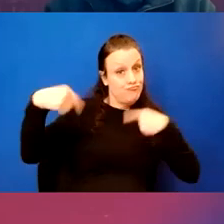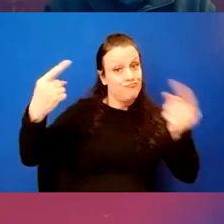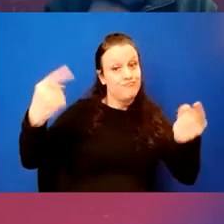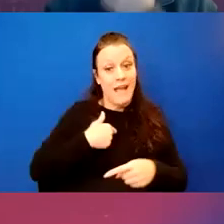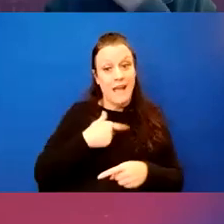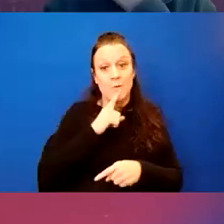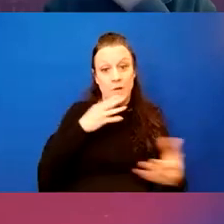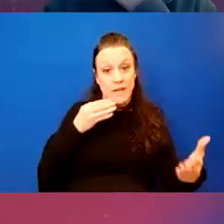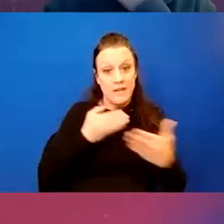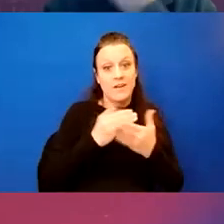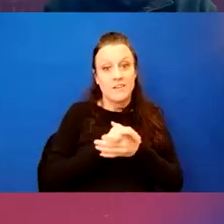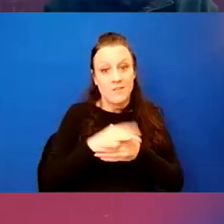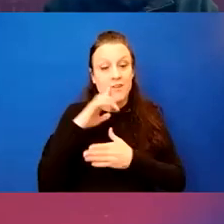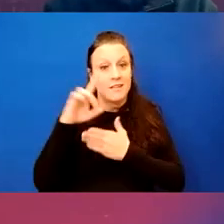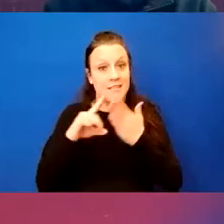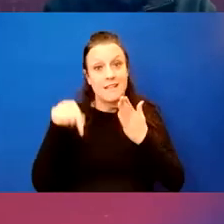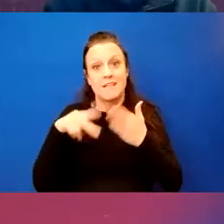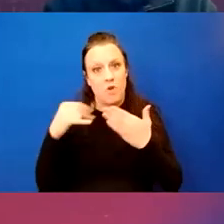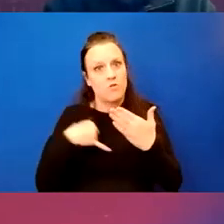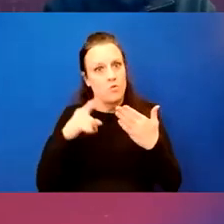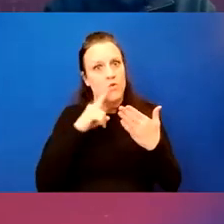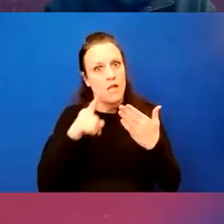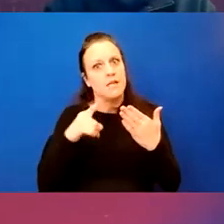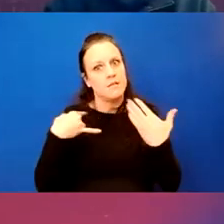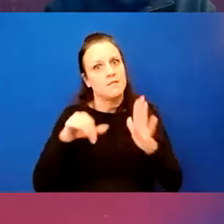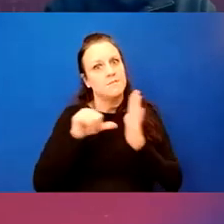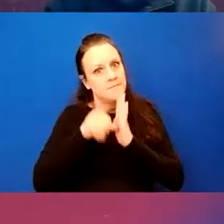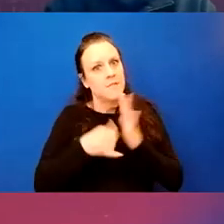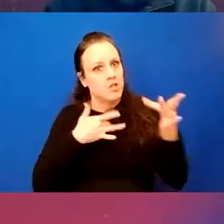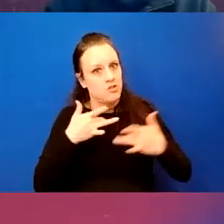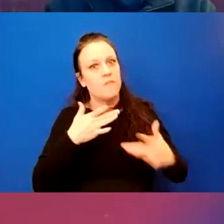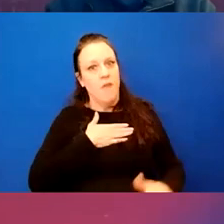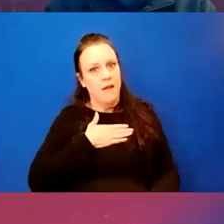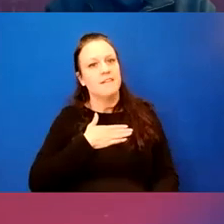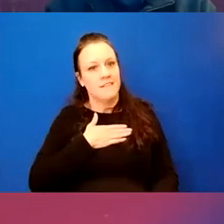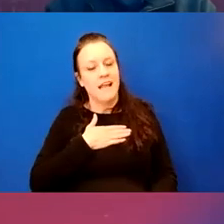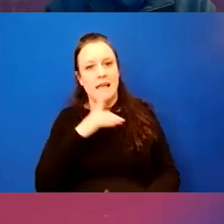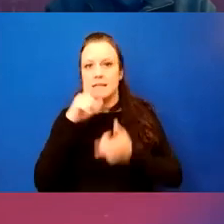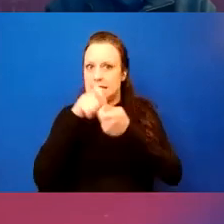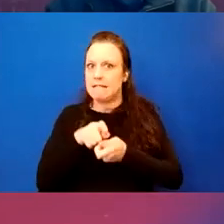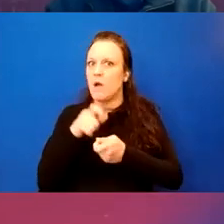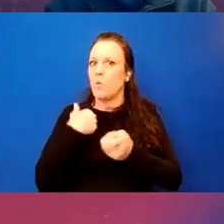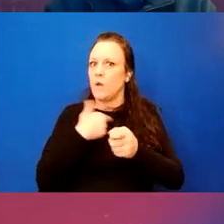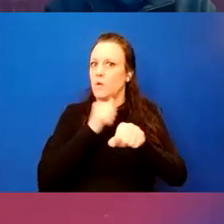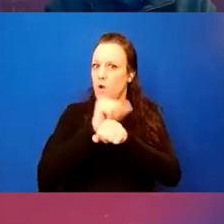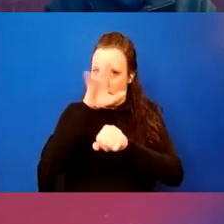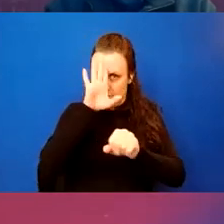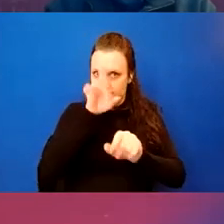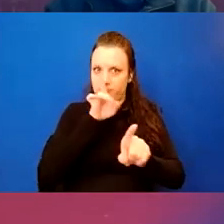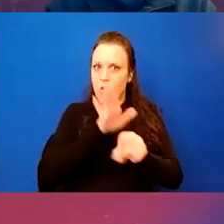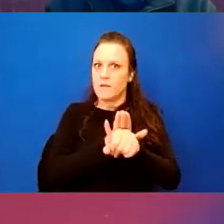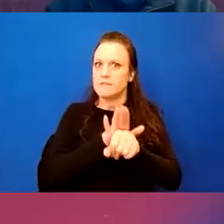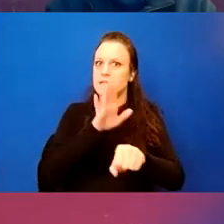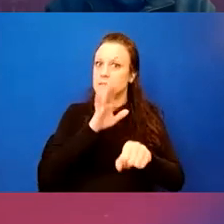we were getting going on the design of this project. It was a real, uh, concern of mine and, and a detail that we worked on extensively to, to